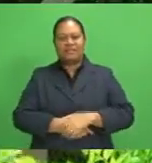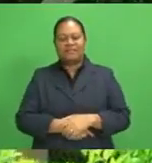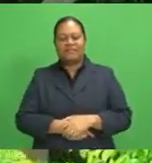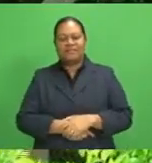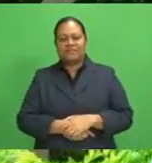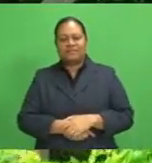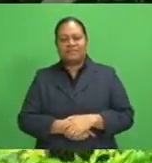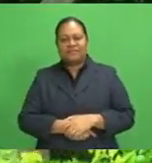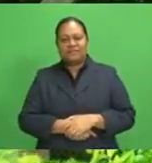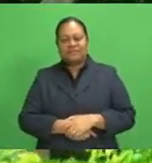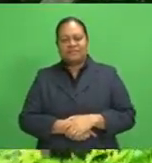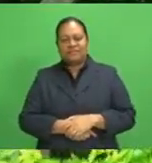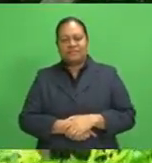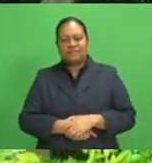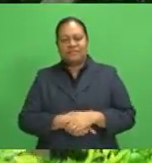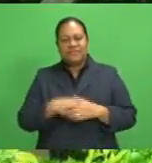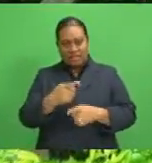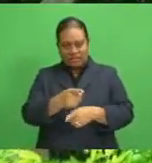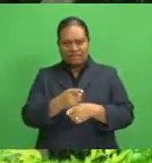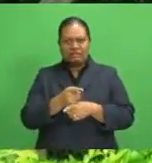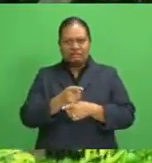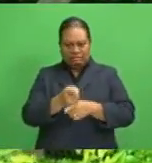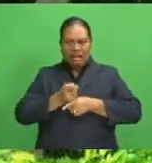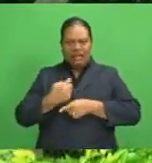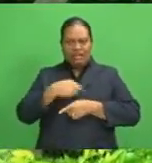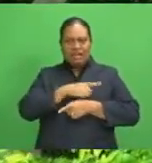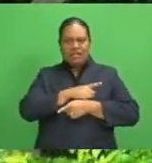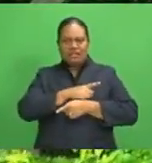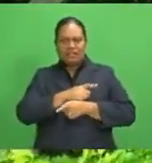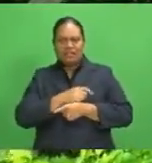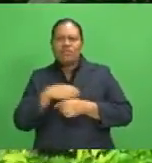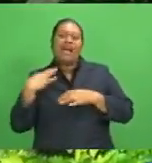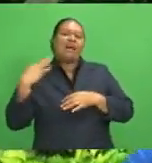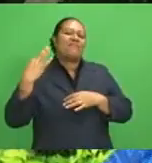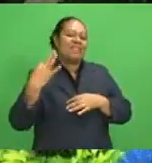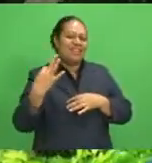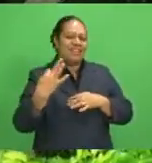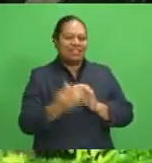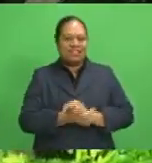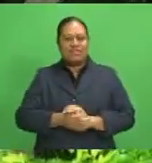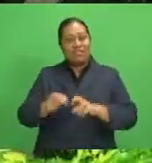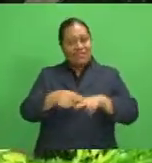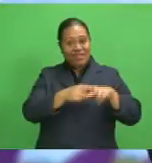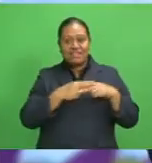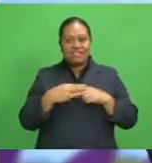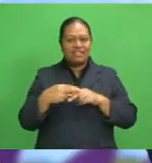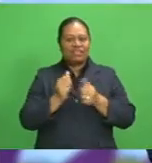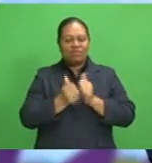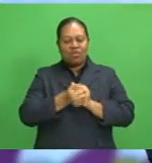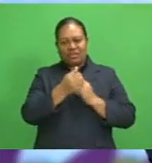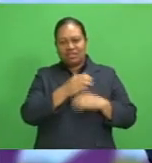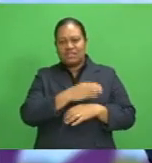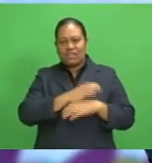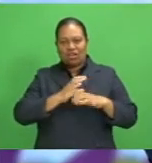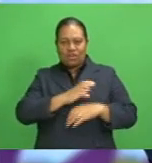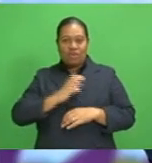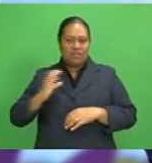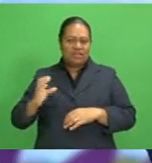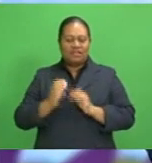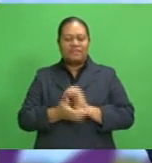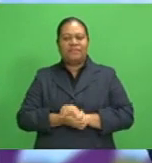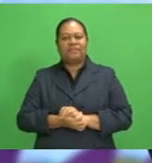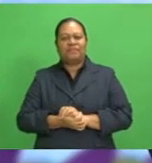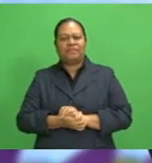was our guideline for our application to the Fiji National Sports Commission. Phil Foden and